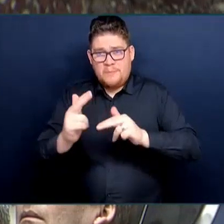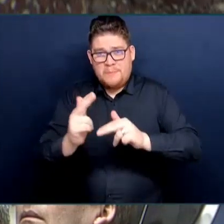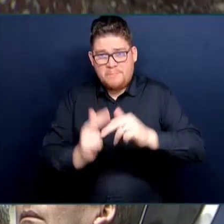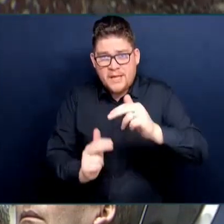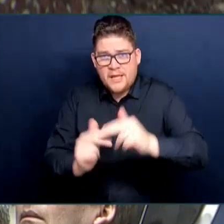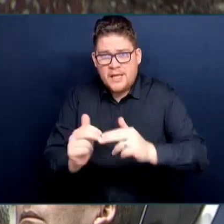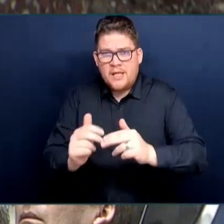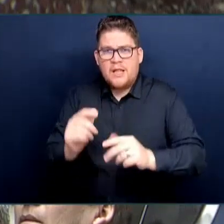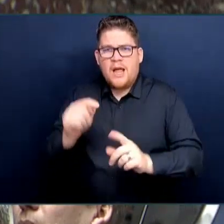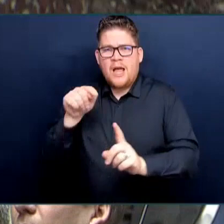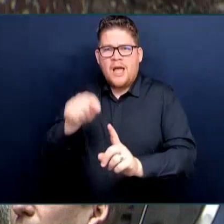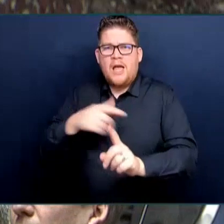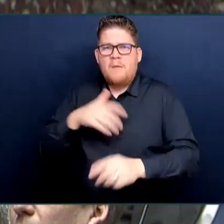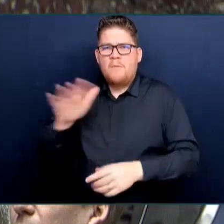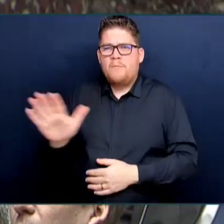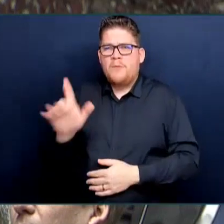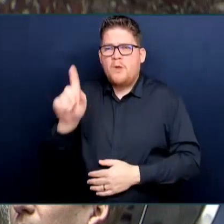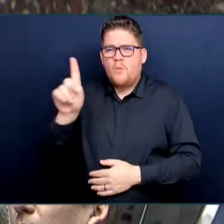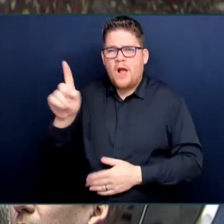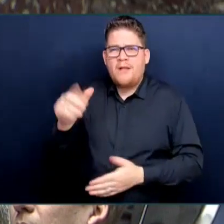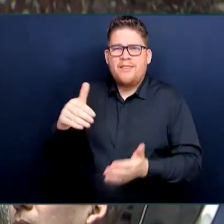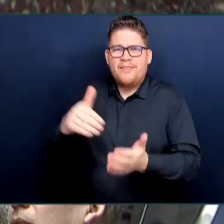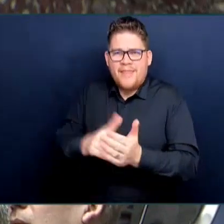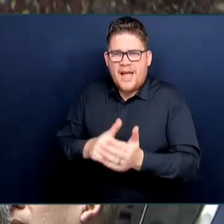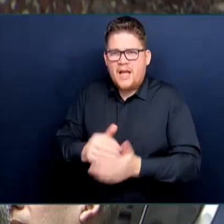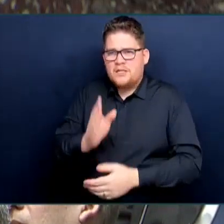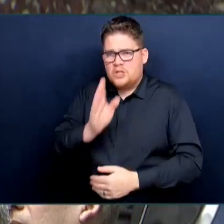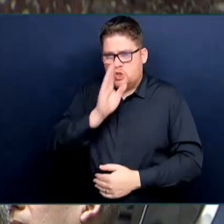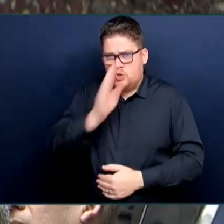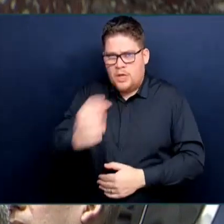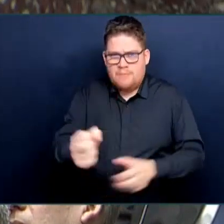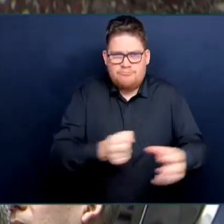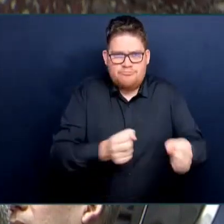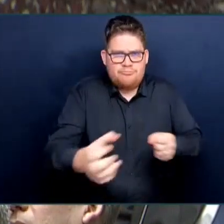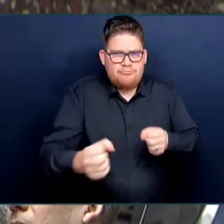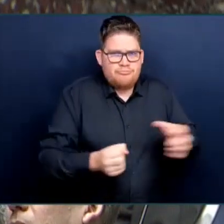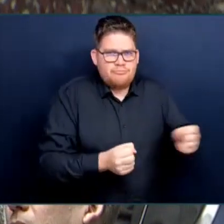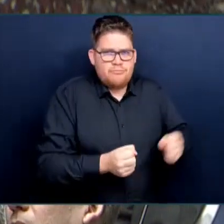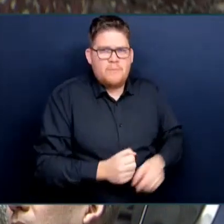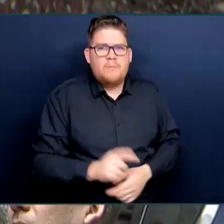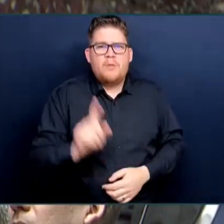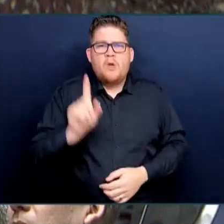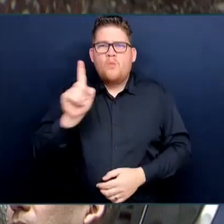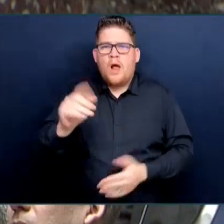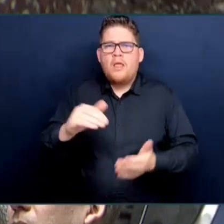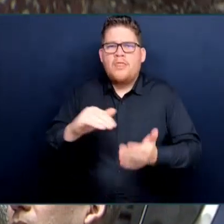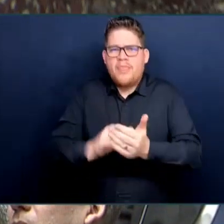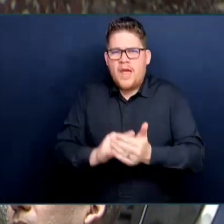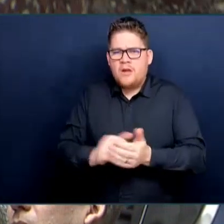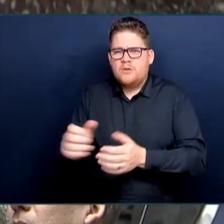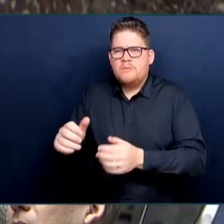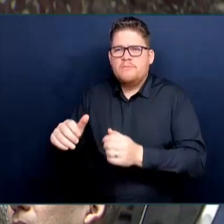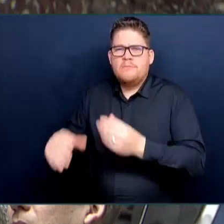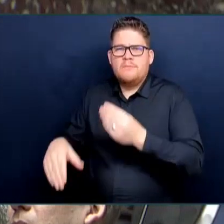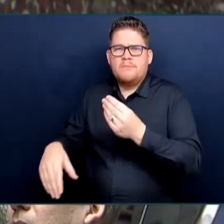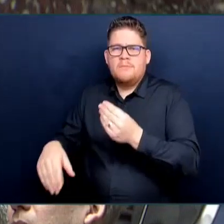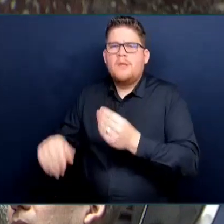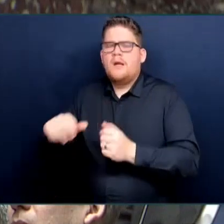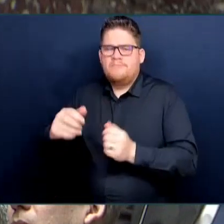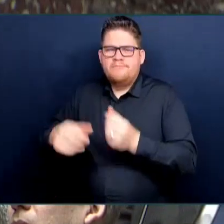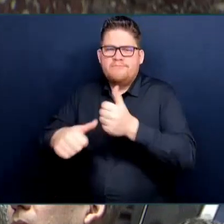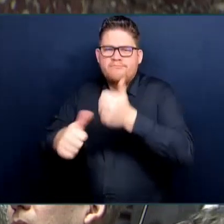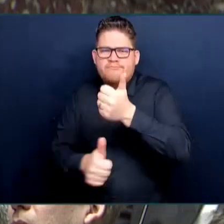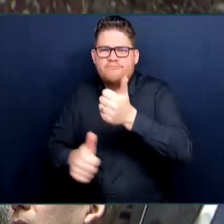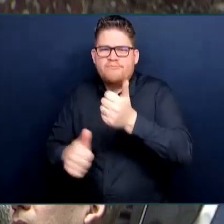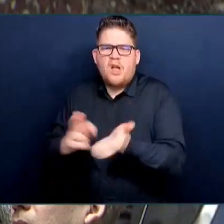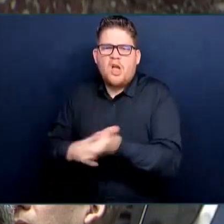years of growth. On this side of the house, we believe that protecting our shared history is important, and I would hope that the